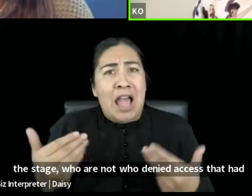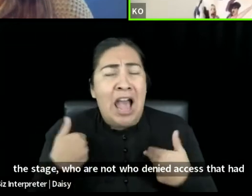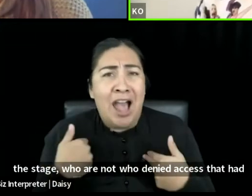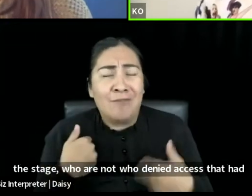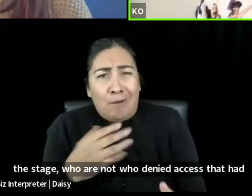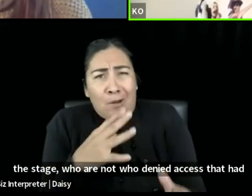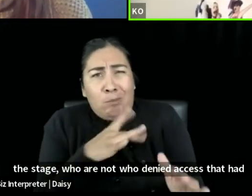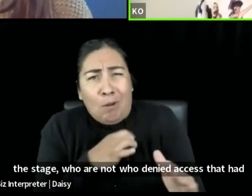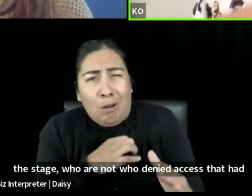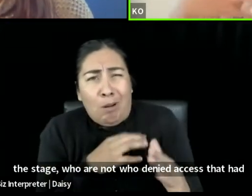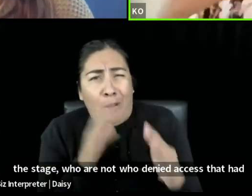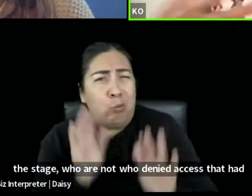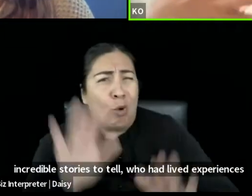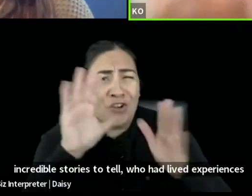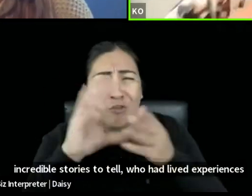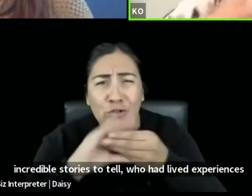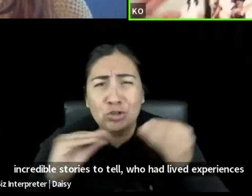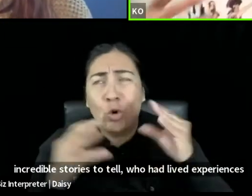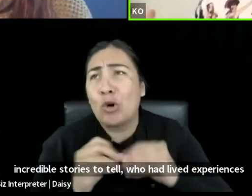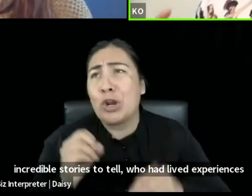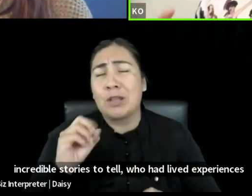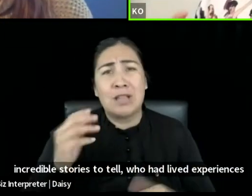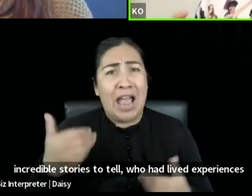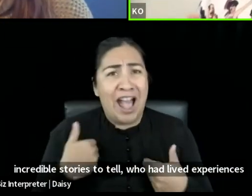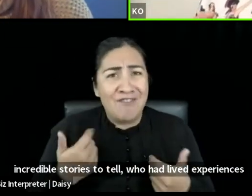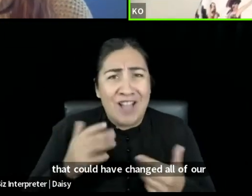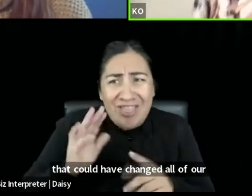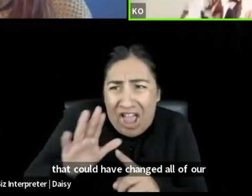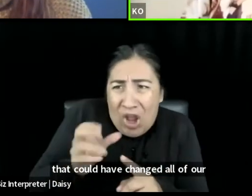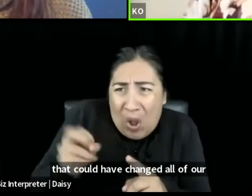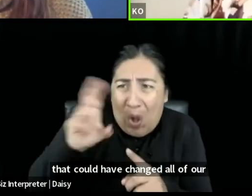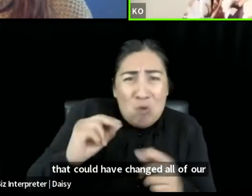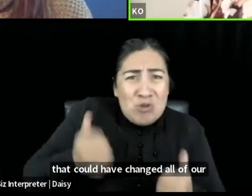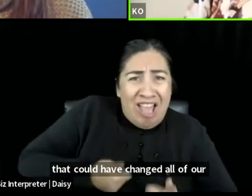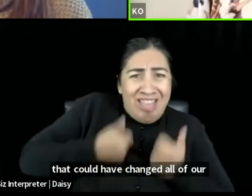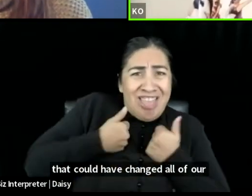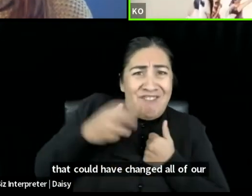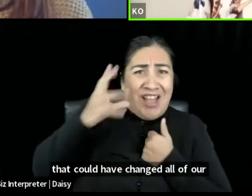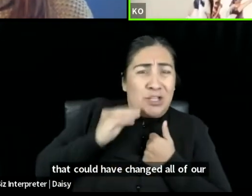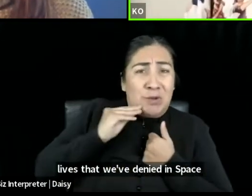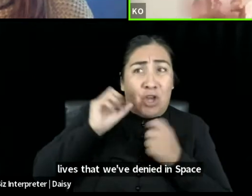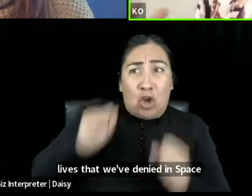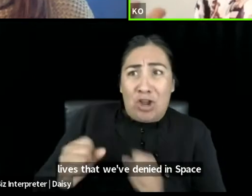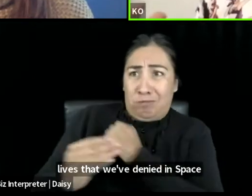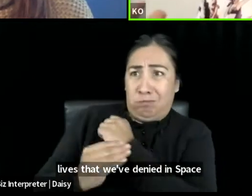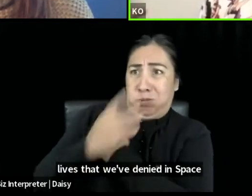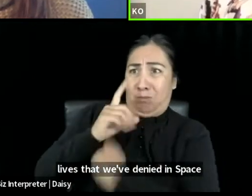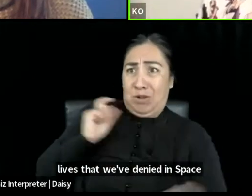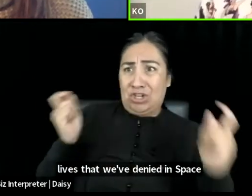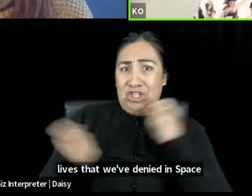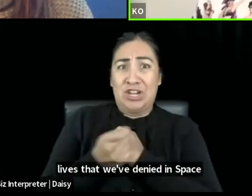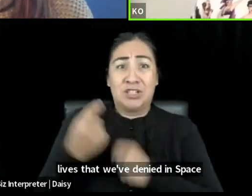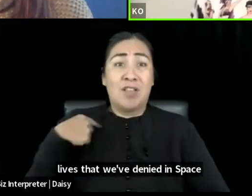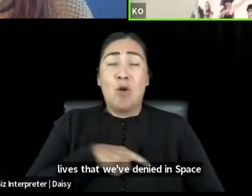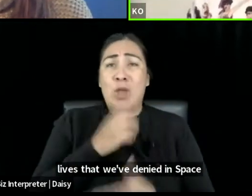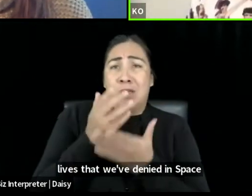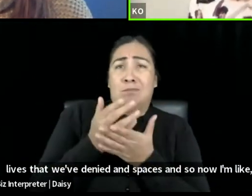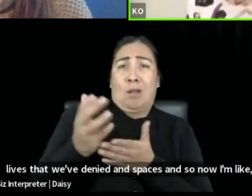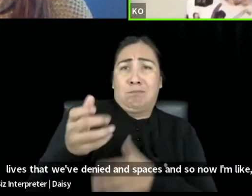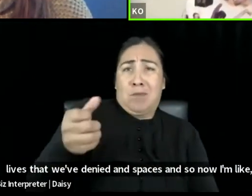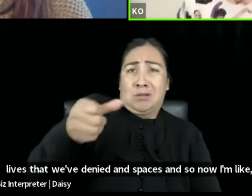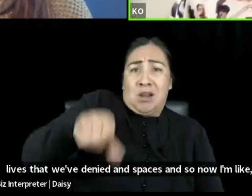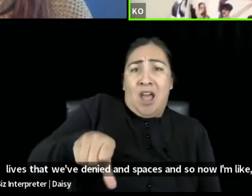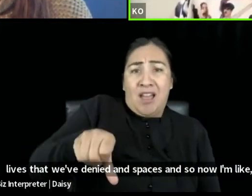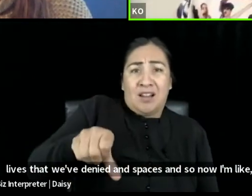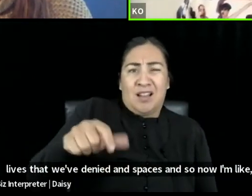experiences that could have changed all of our lives that we've denied in spaces. And so now I'm like, oh, if we're going to